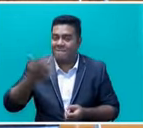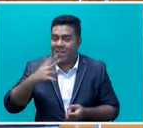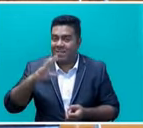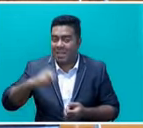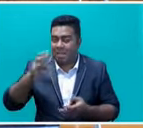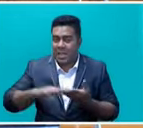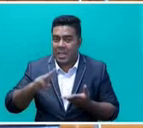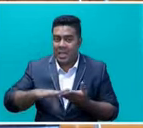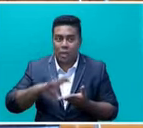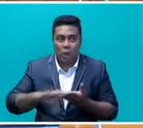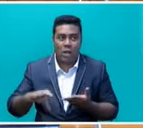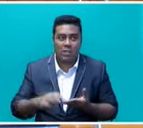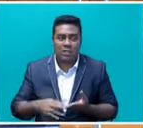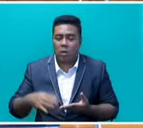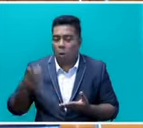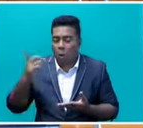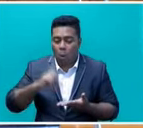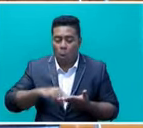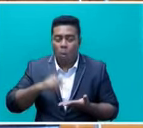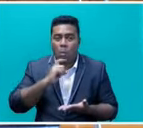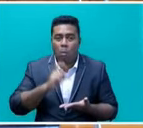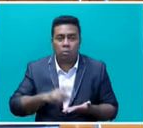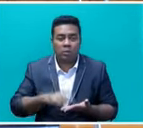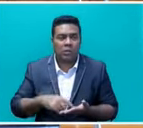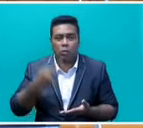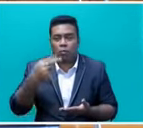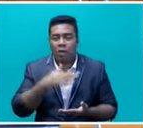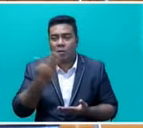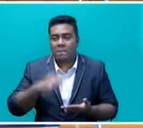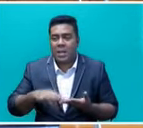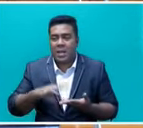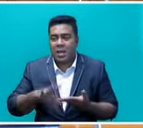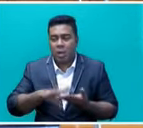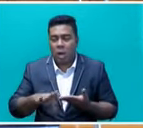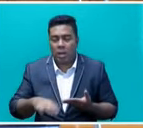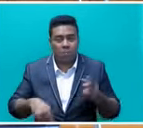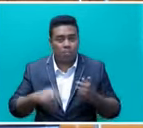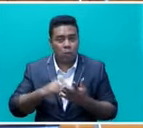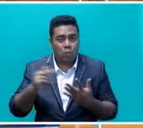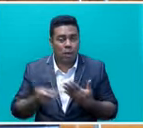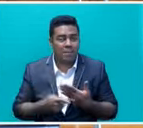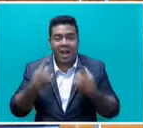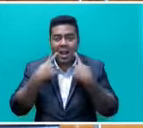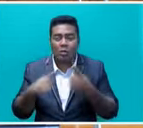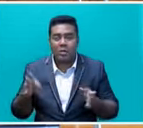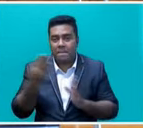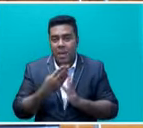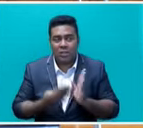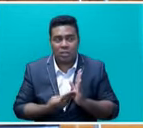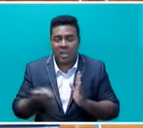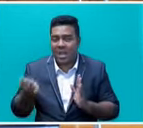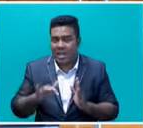worth of loans has already been approved under the $200 million scheme that was announced in the budget also. So any